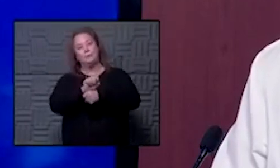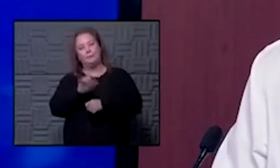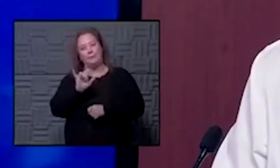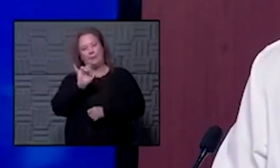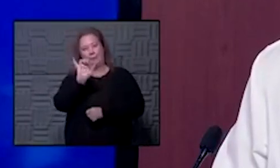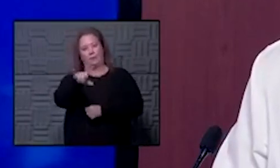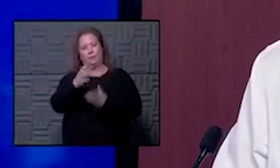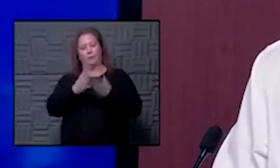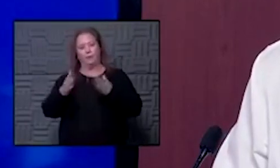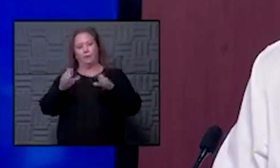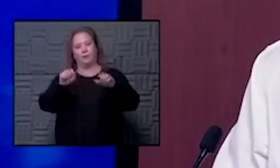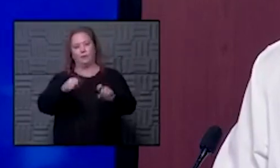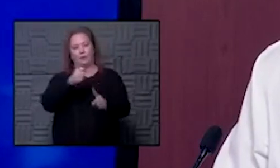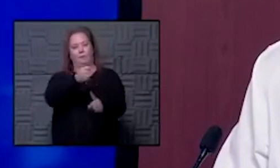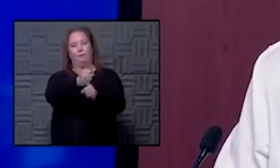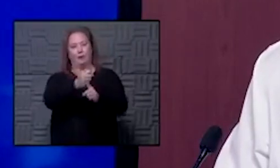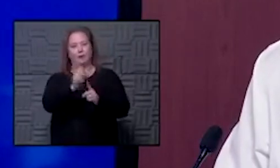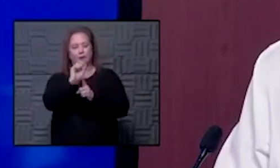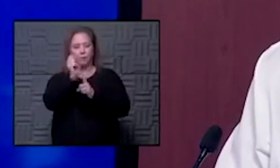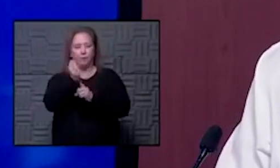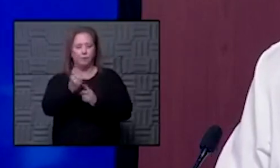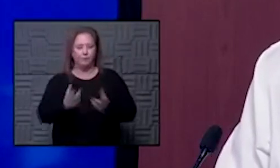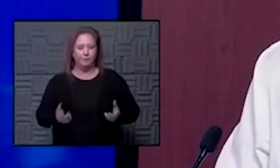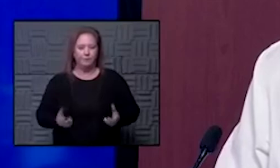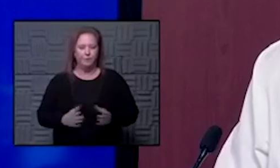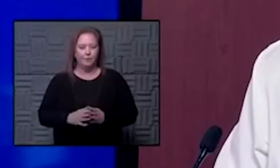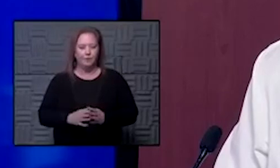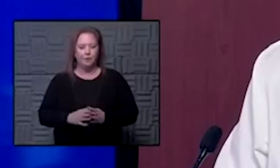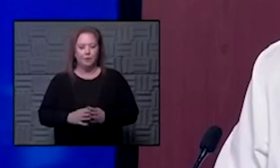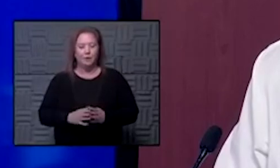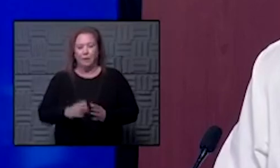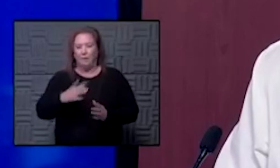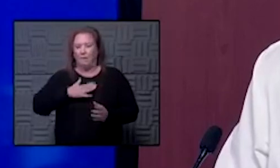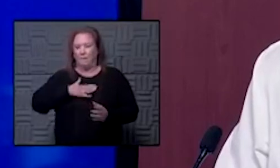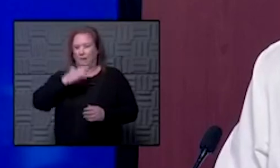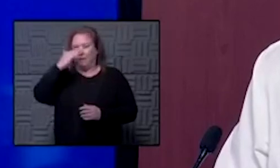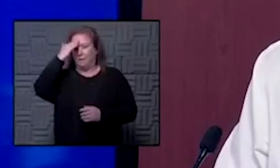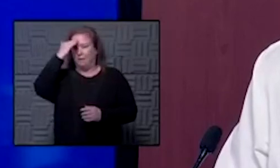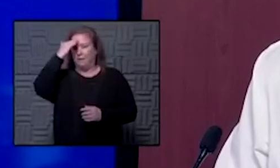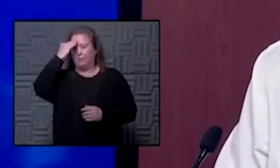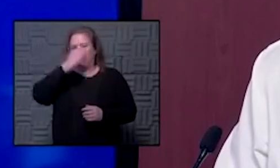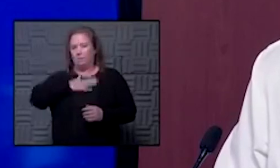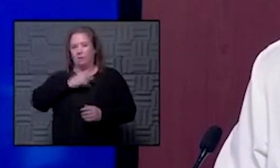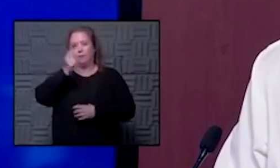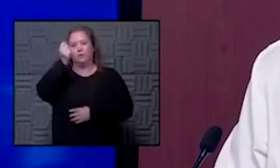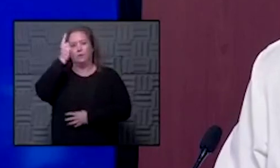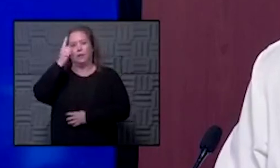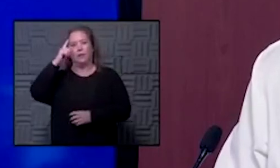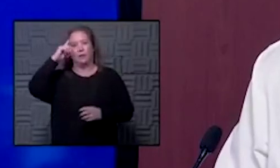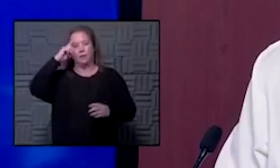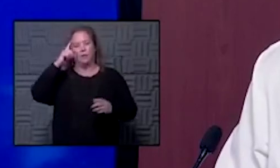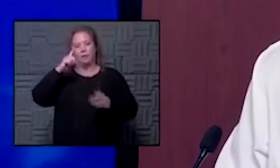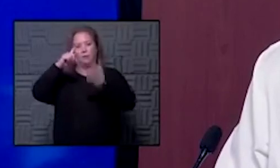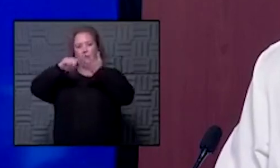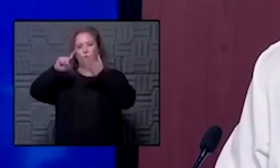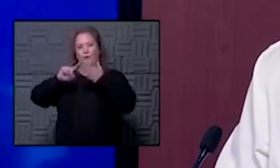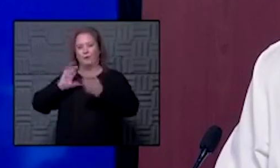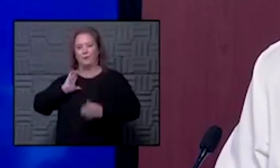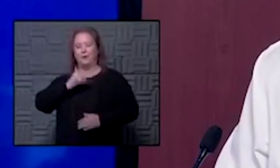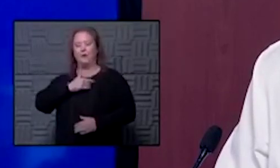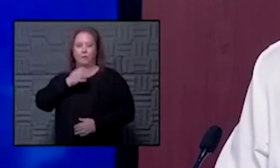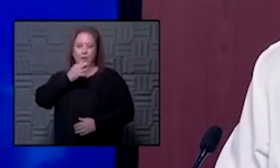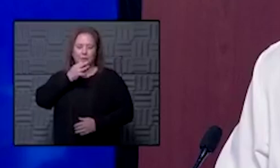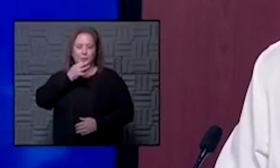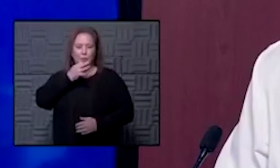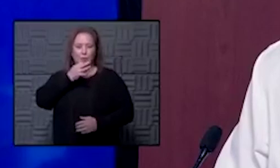those things could lead to an impact in those situations but at least to my knowledge and and um and i think we've we've checked with our experts